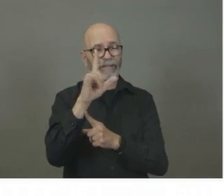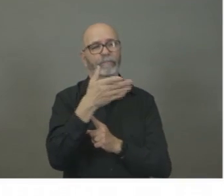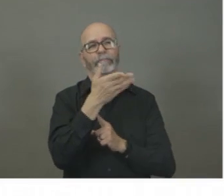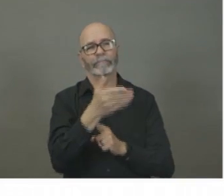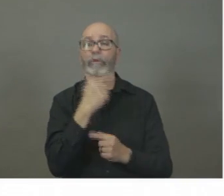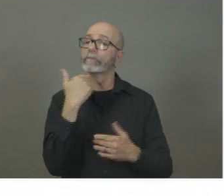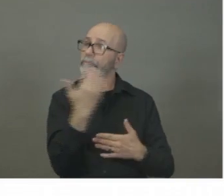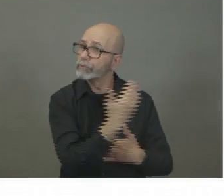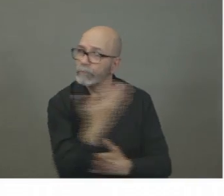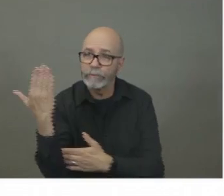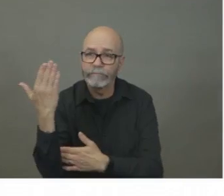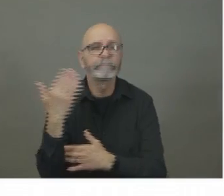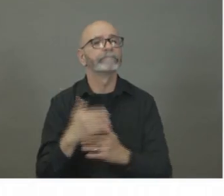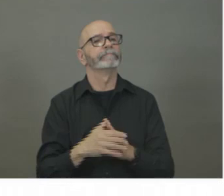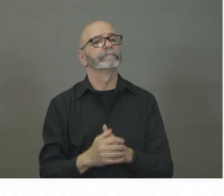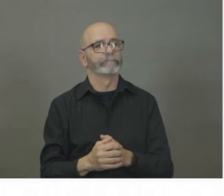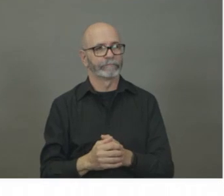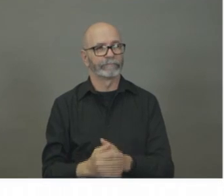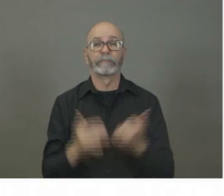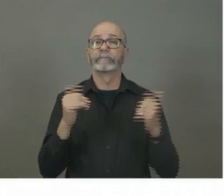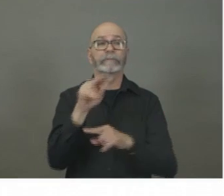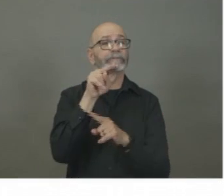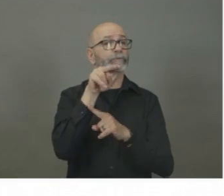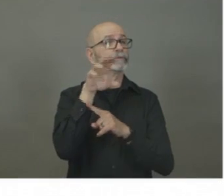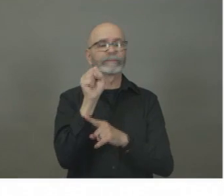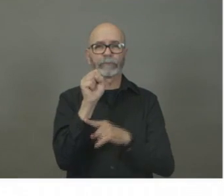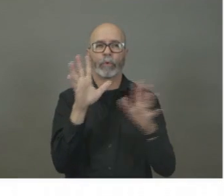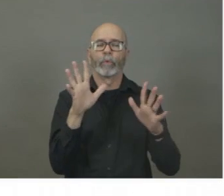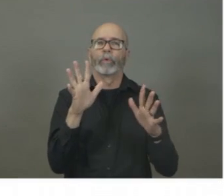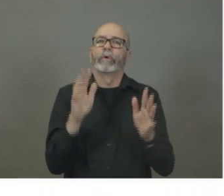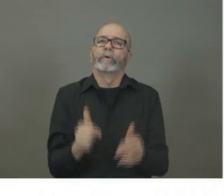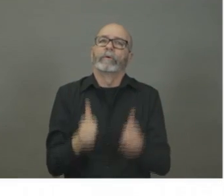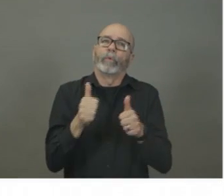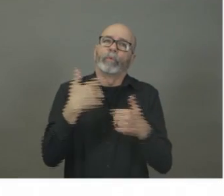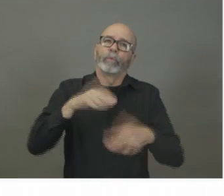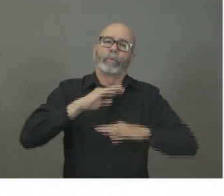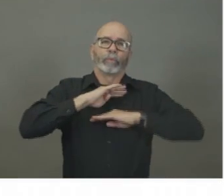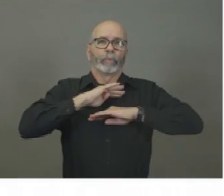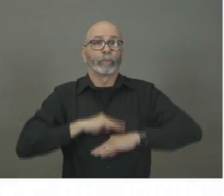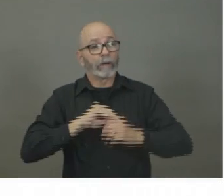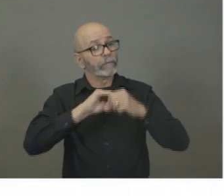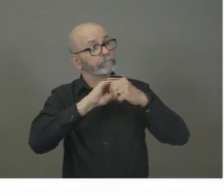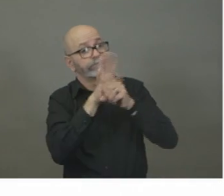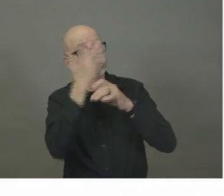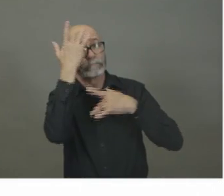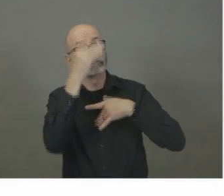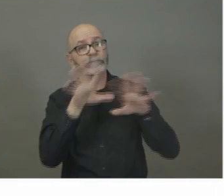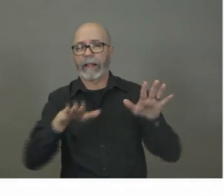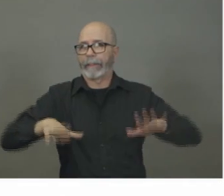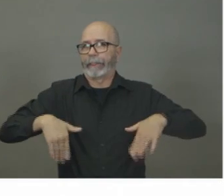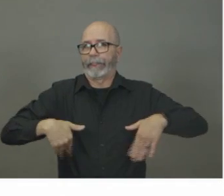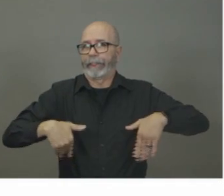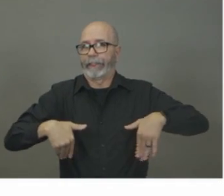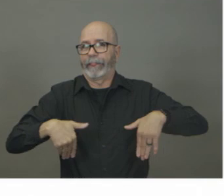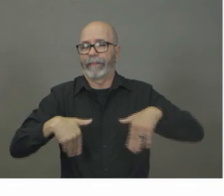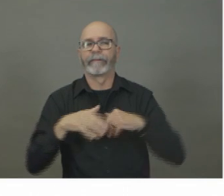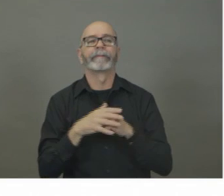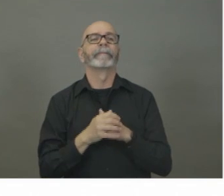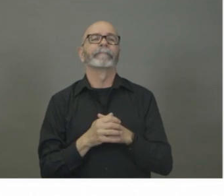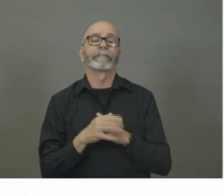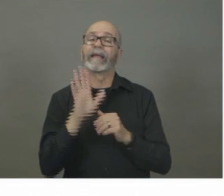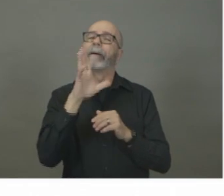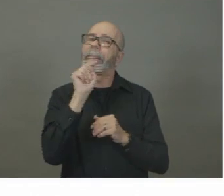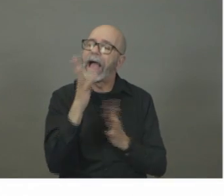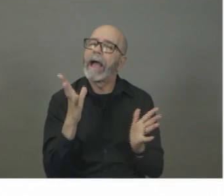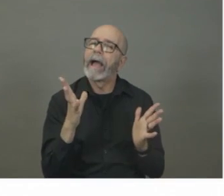Scotia has been fortunate not to have any cases of COVID-19 in the province to date. However, the reality is we